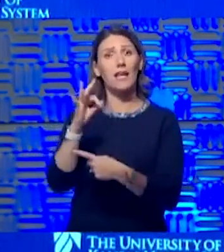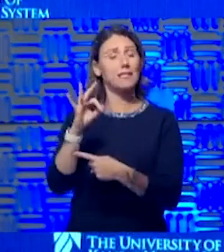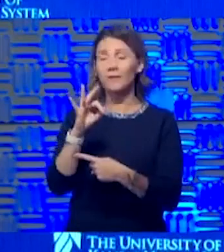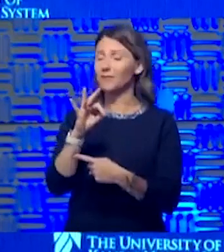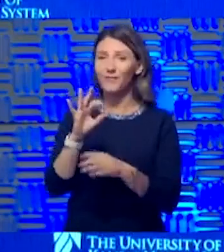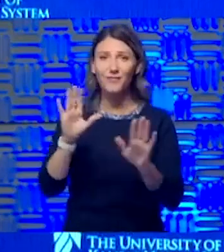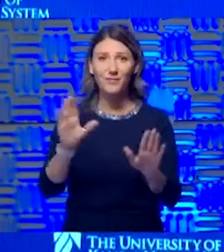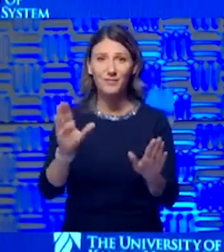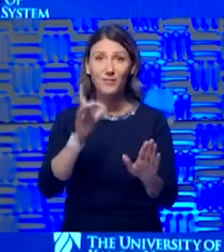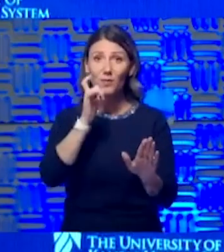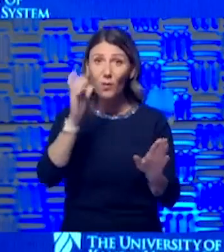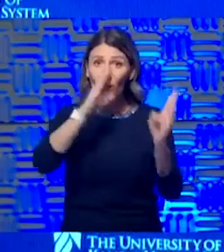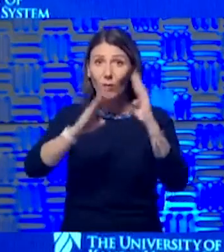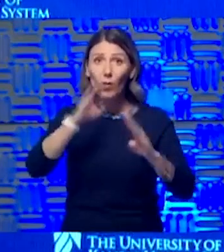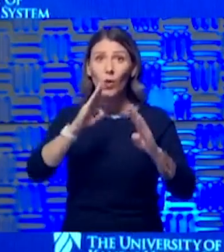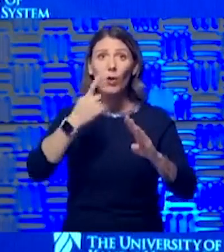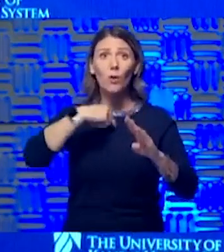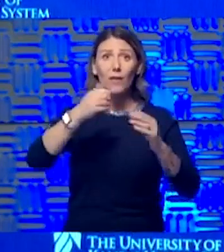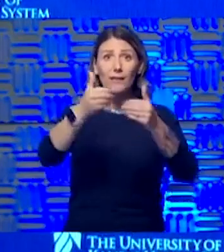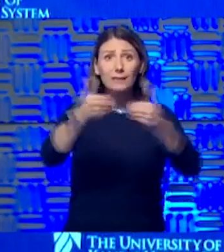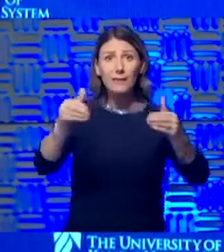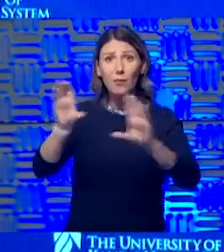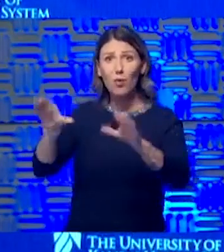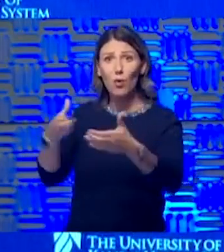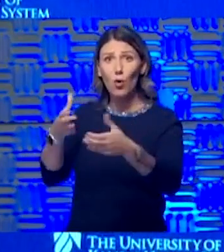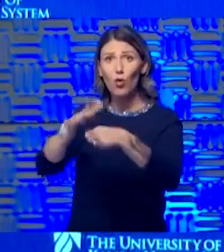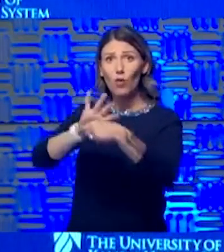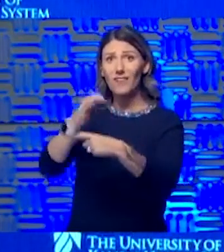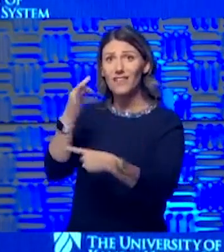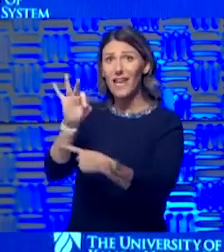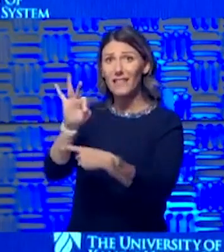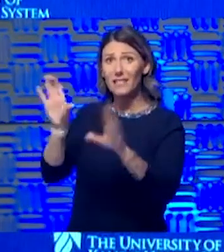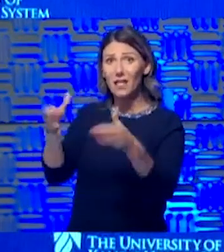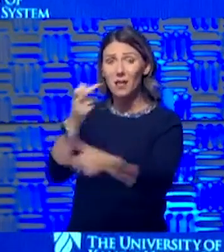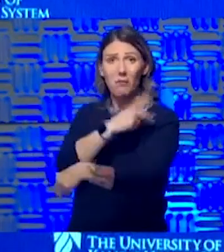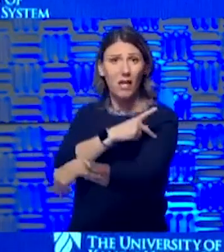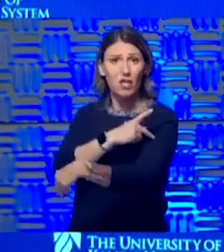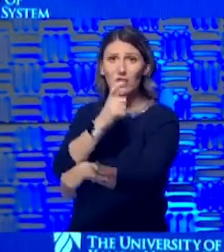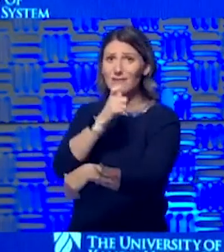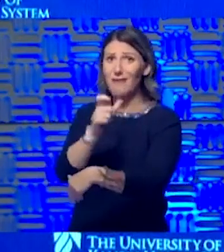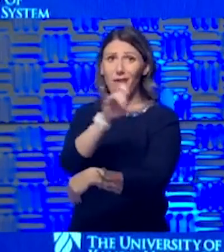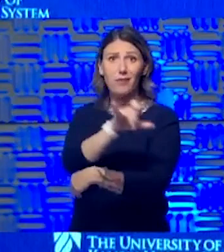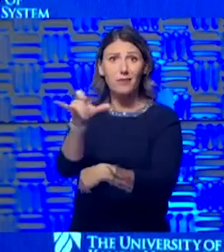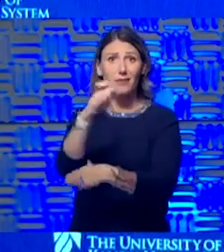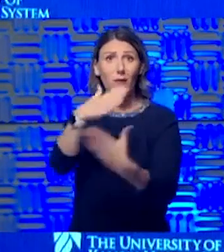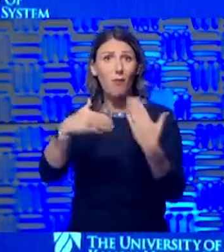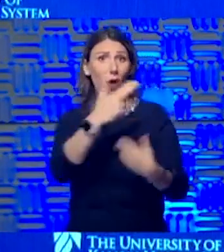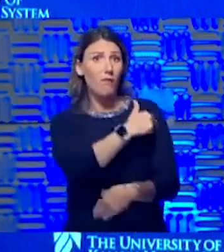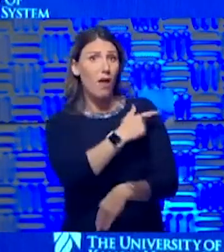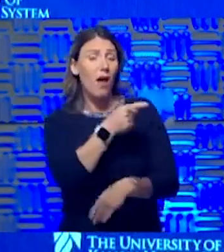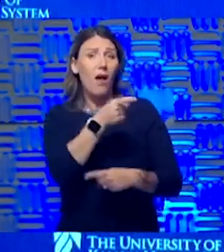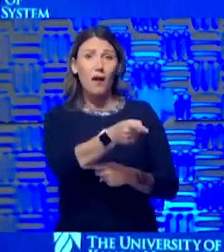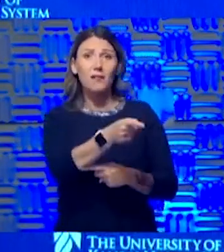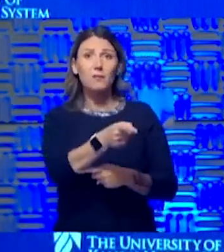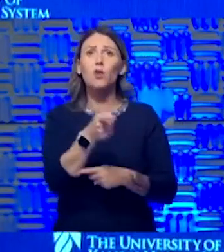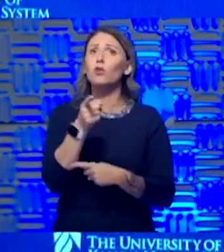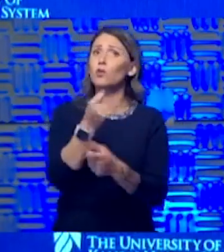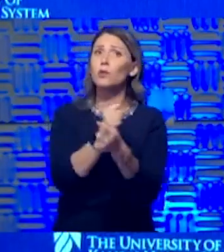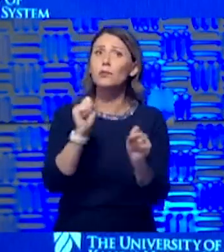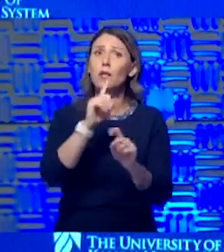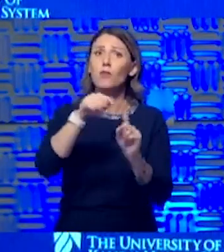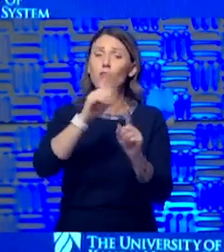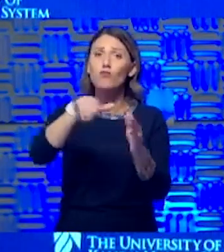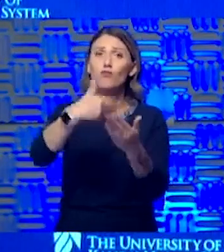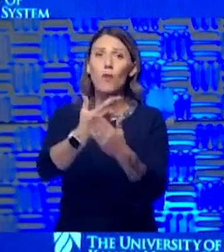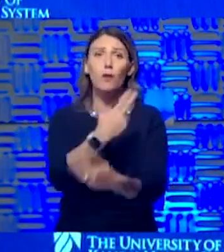patients with COVID-19. We make sure that they're in one part of the hospital and that they're not in the same part of the hospital as other folks. You're safe when you